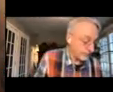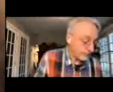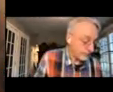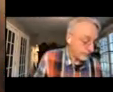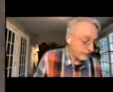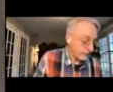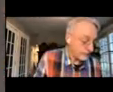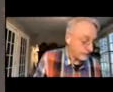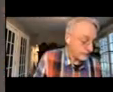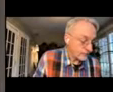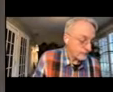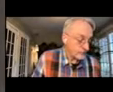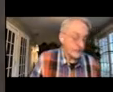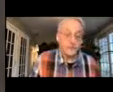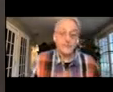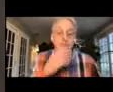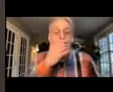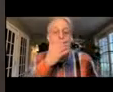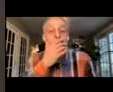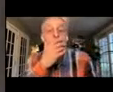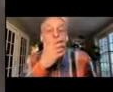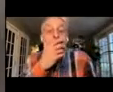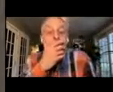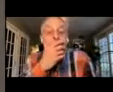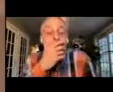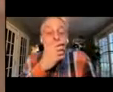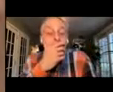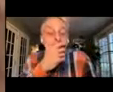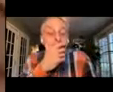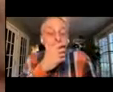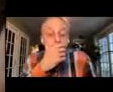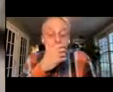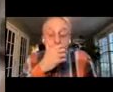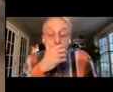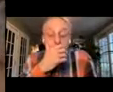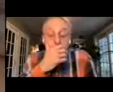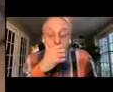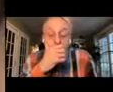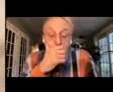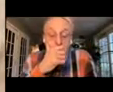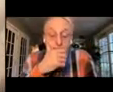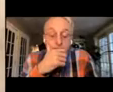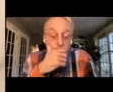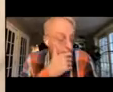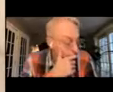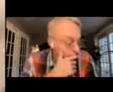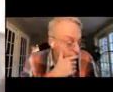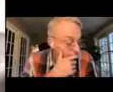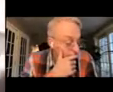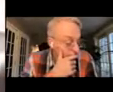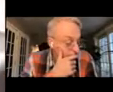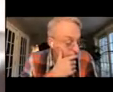We also need global awareness. And more importantly, we need to listen to children and young people.